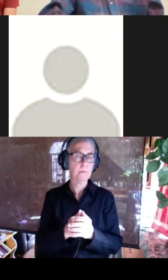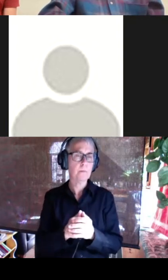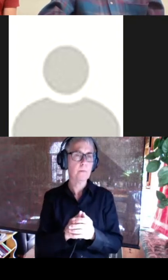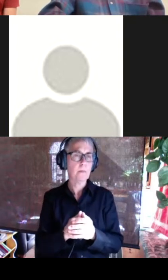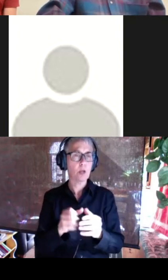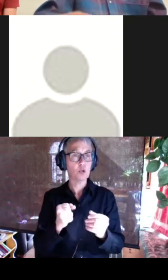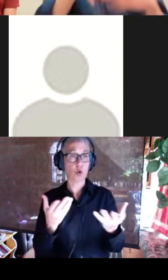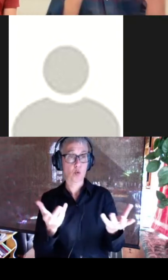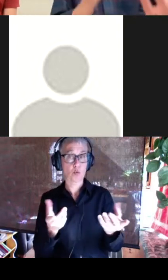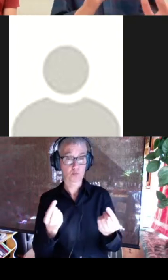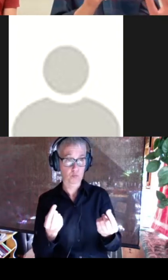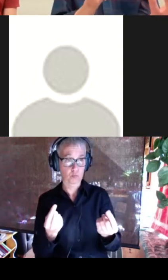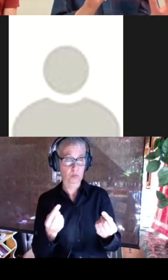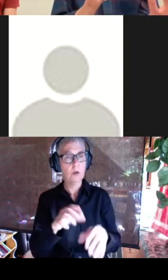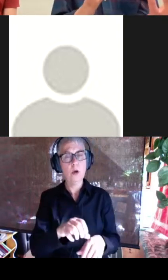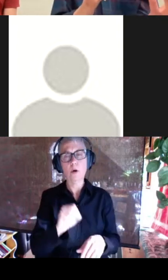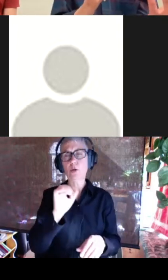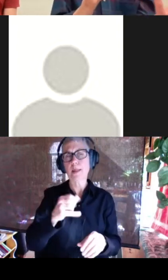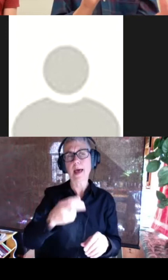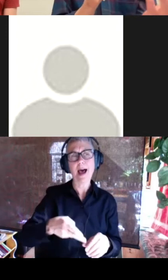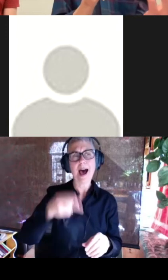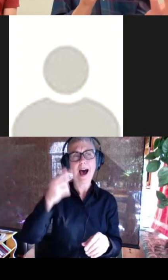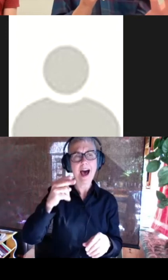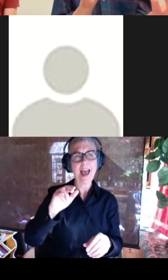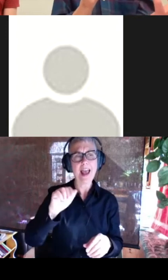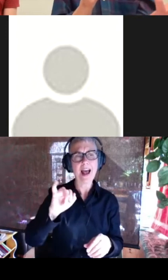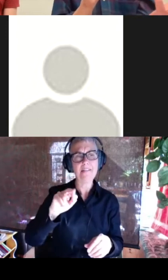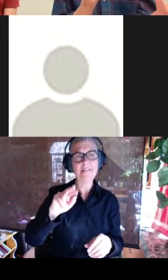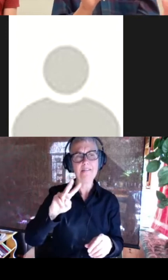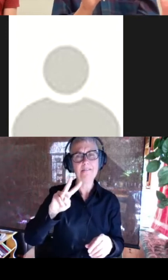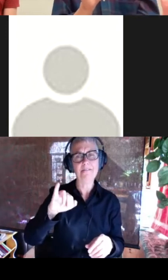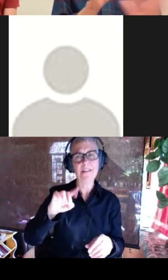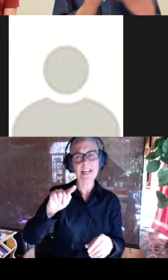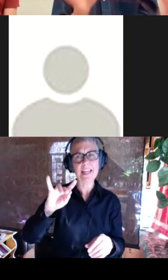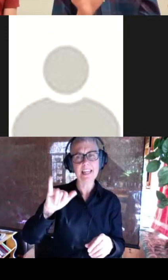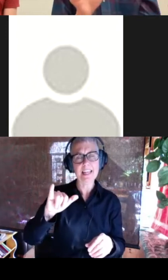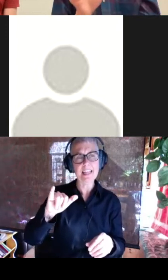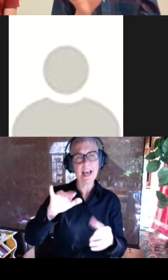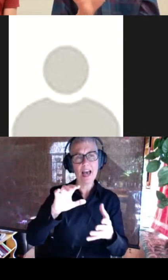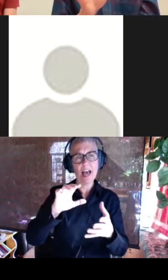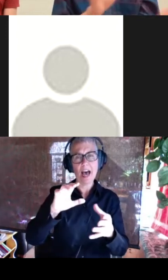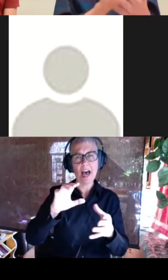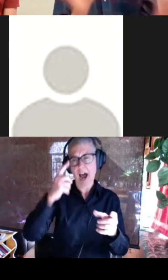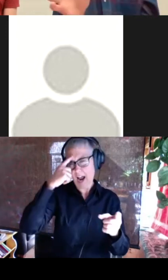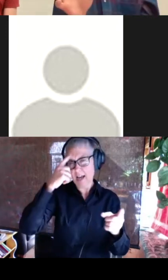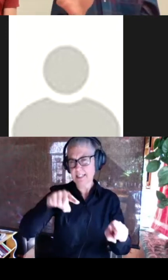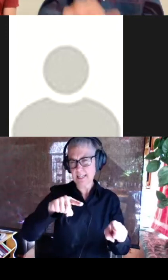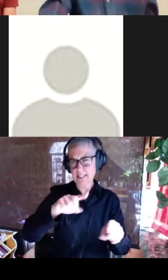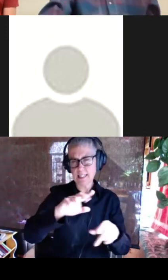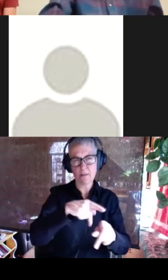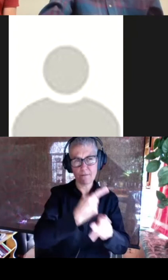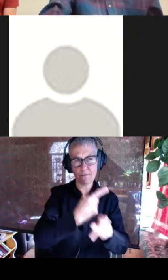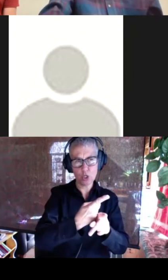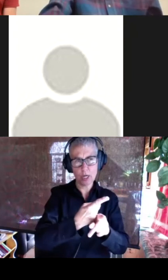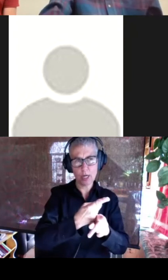here is we basically just took this high affinity consensus version of pd1 against pdl1 and removed any